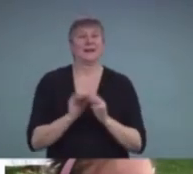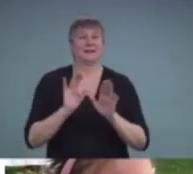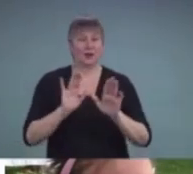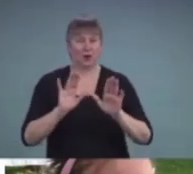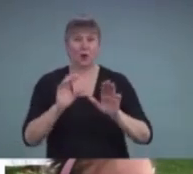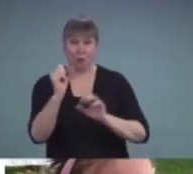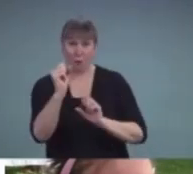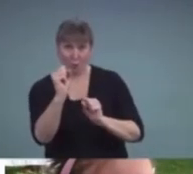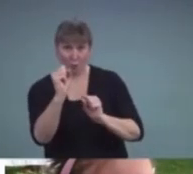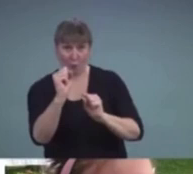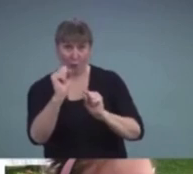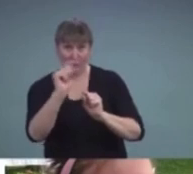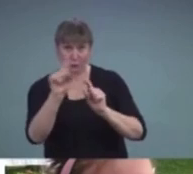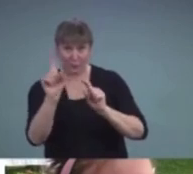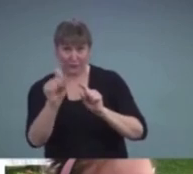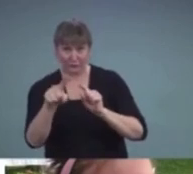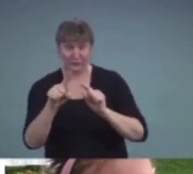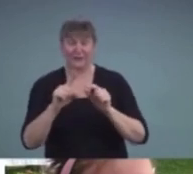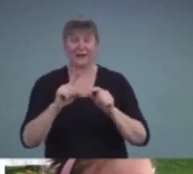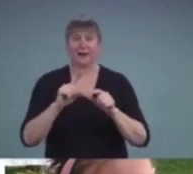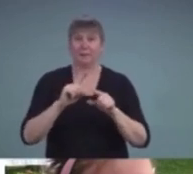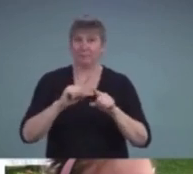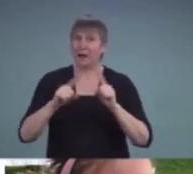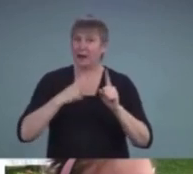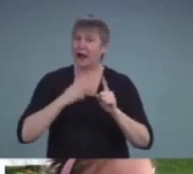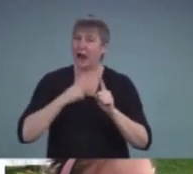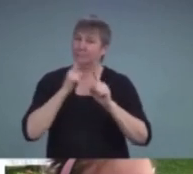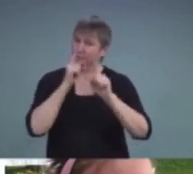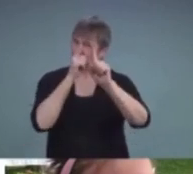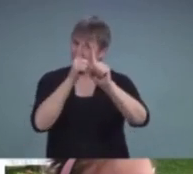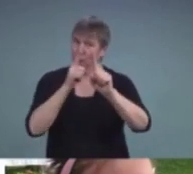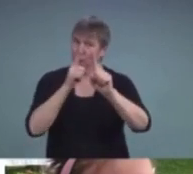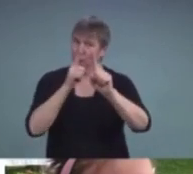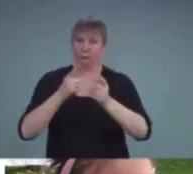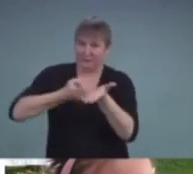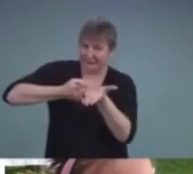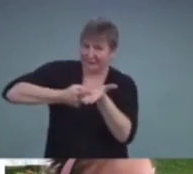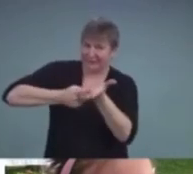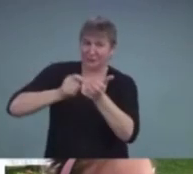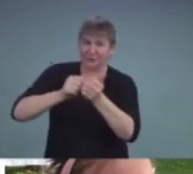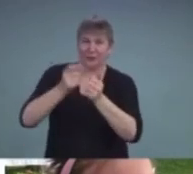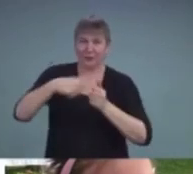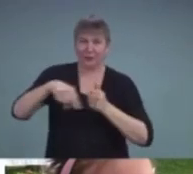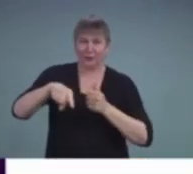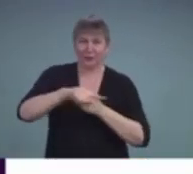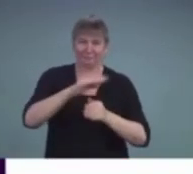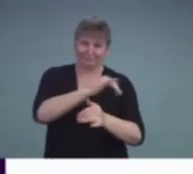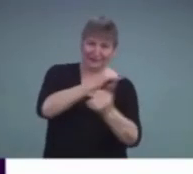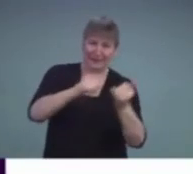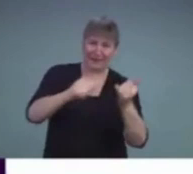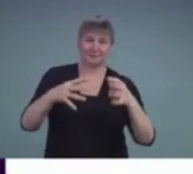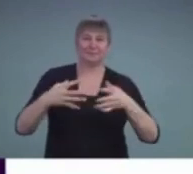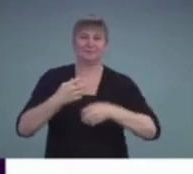I'm anxious to have some discussion when we wrap up. So let's go to the first slide,